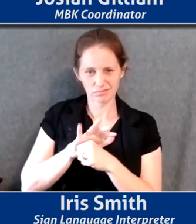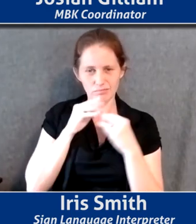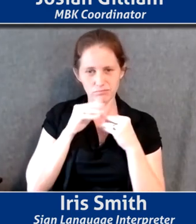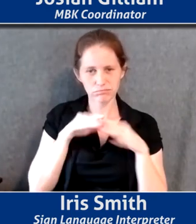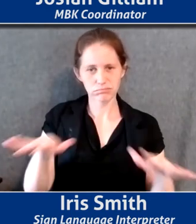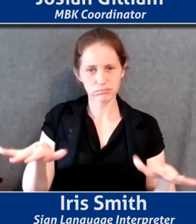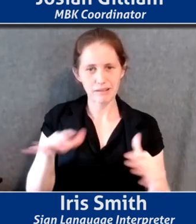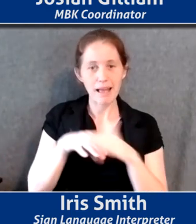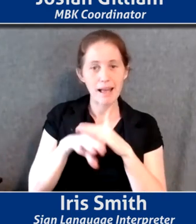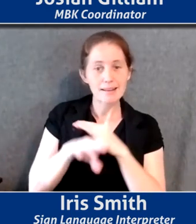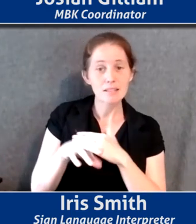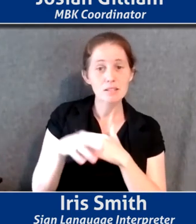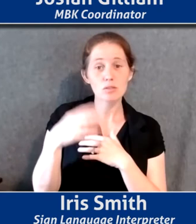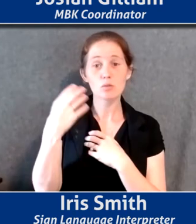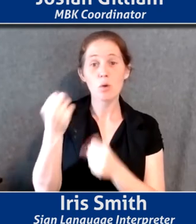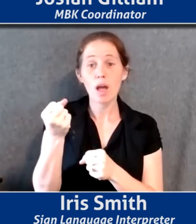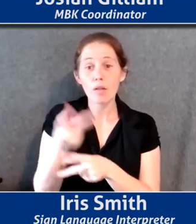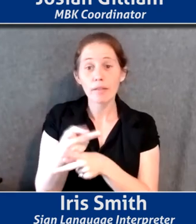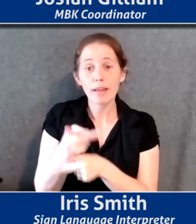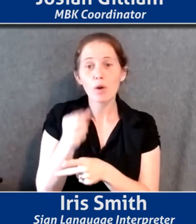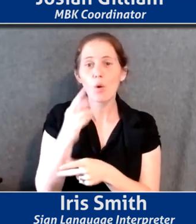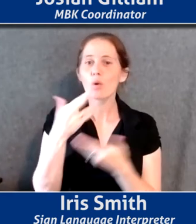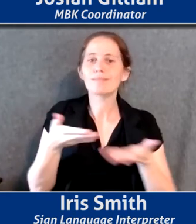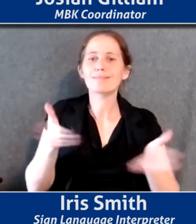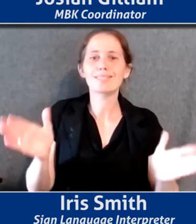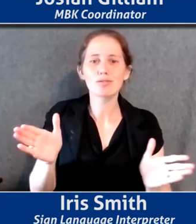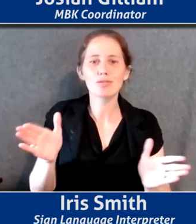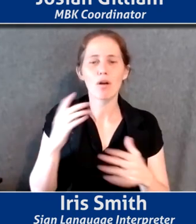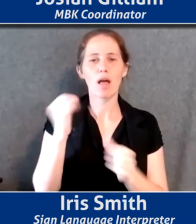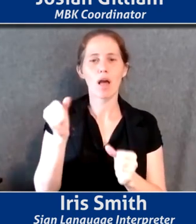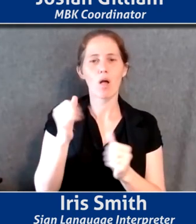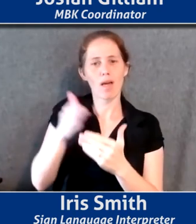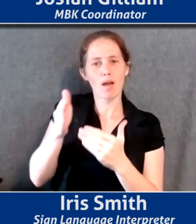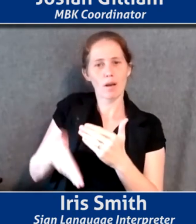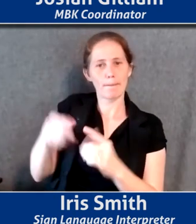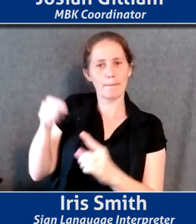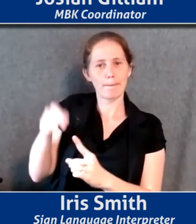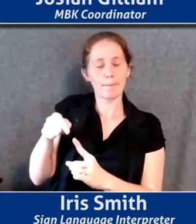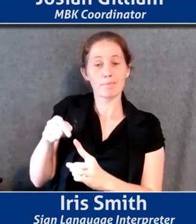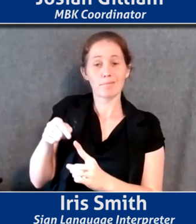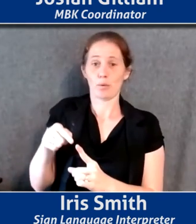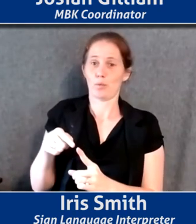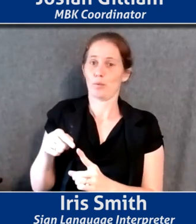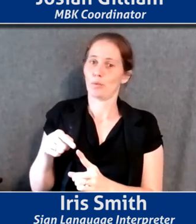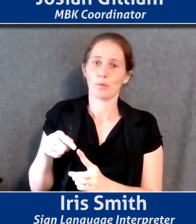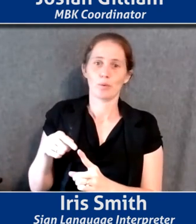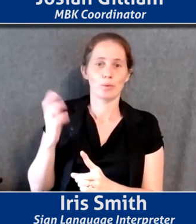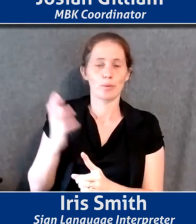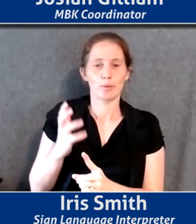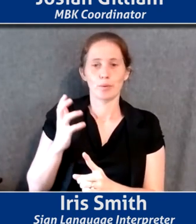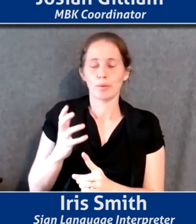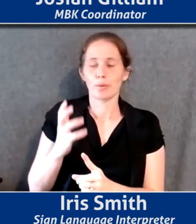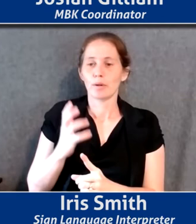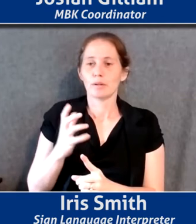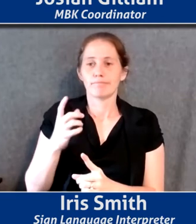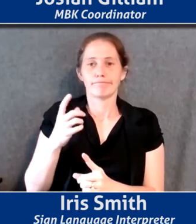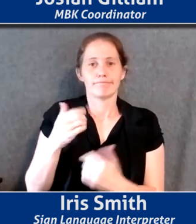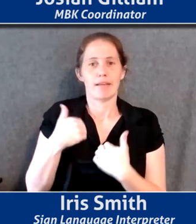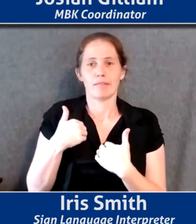access to healthcare or just general health outcomes, um, um, have been pretty, pretty solidly, um,